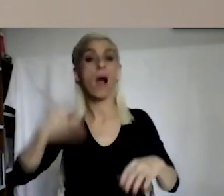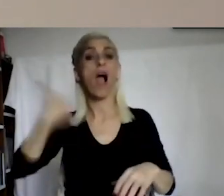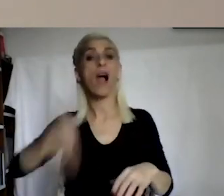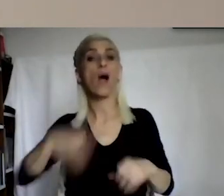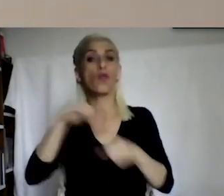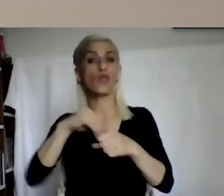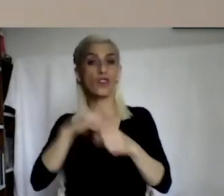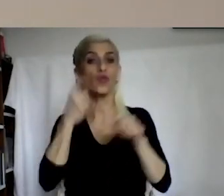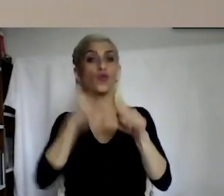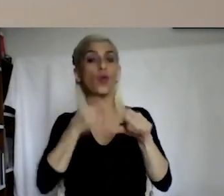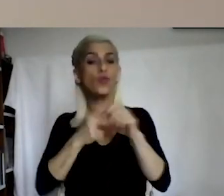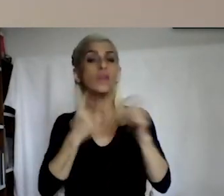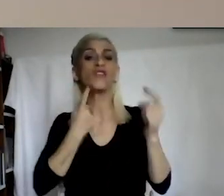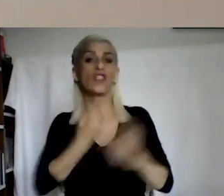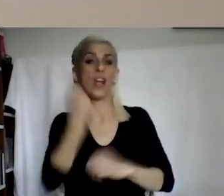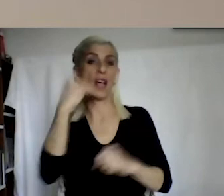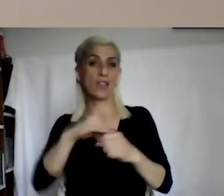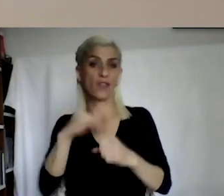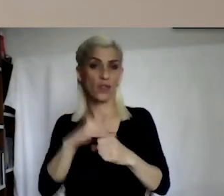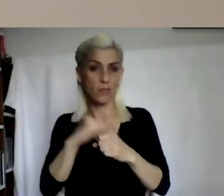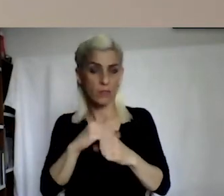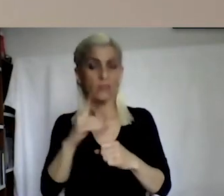authorities to investigate hate speech.